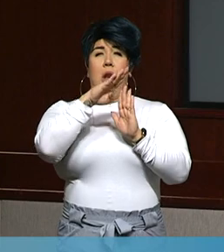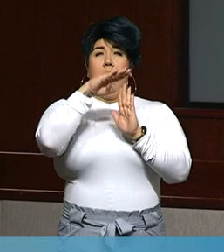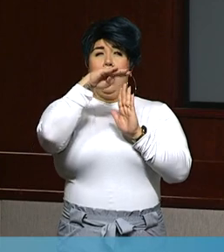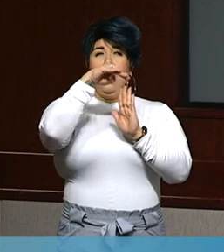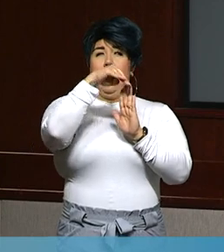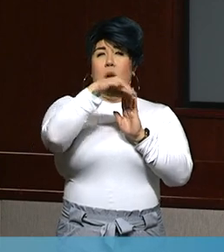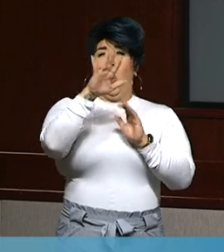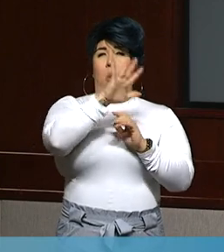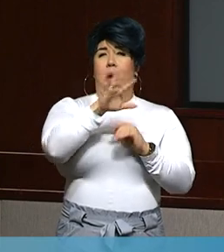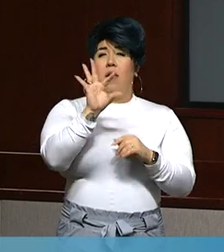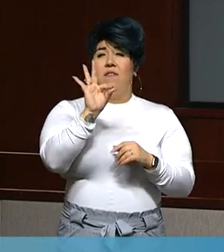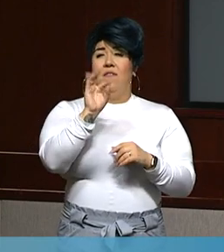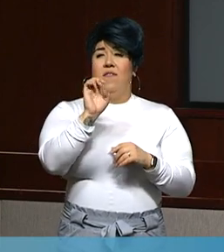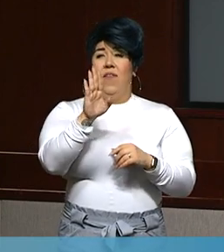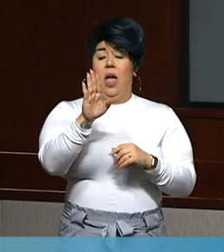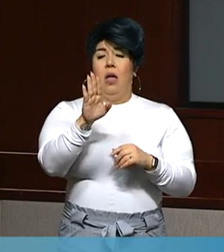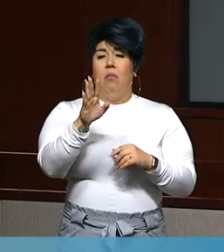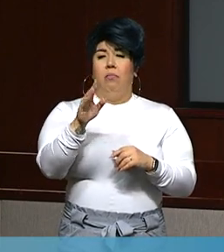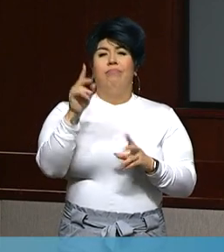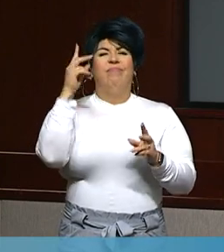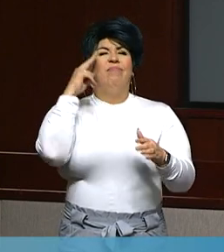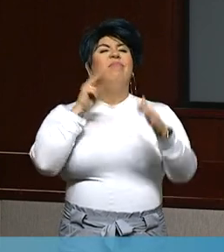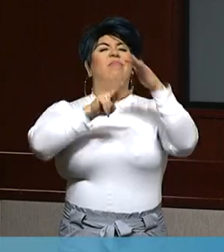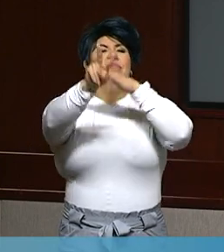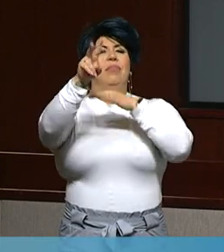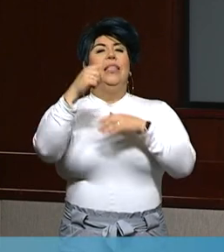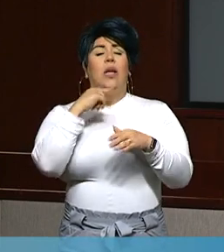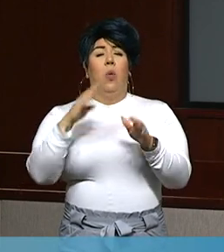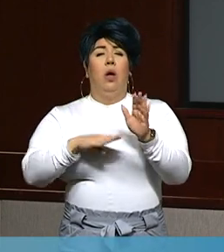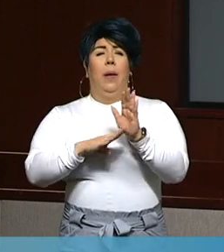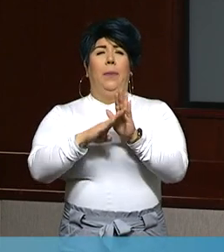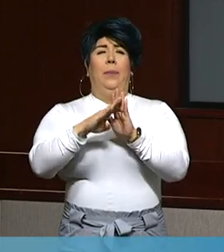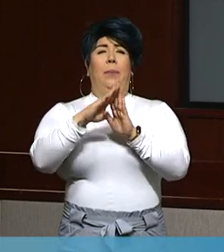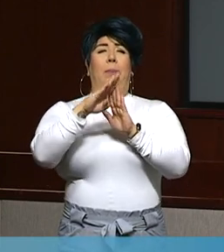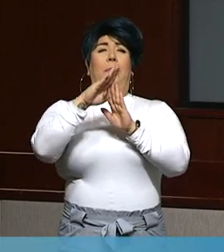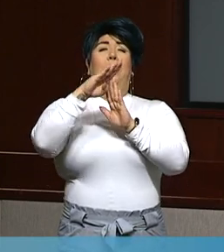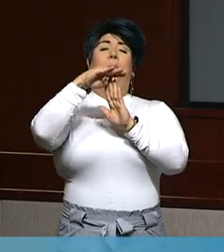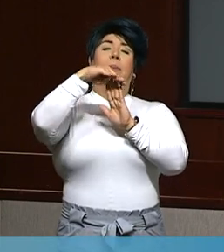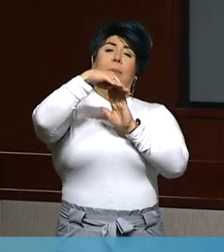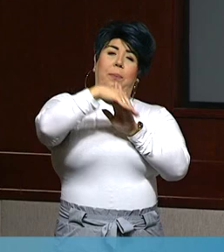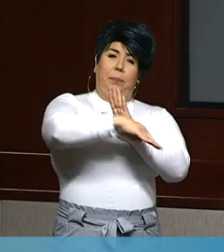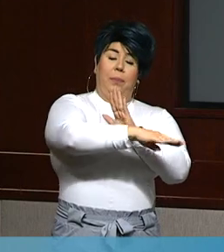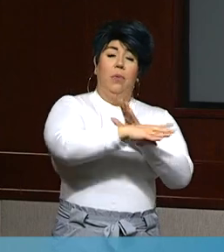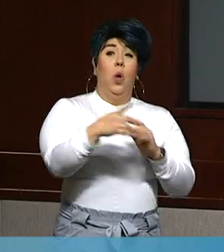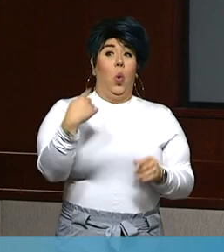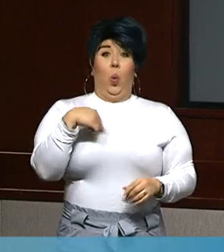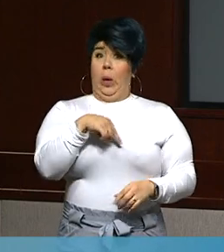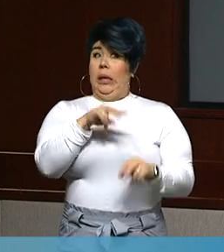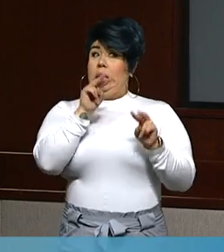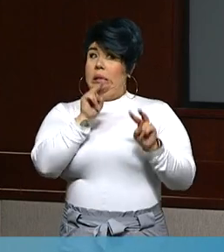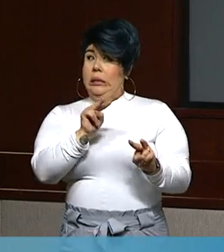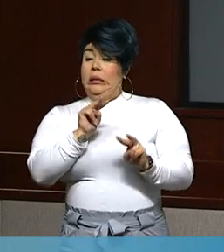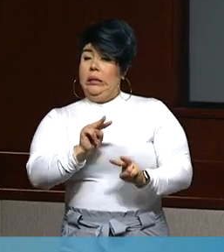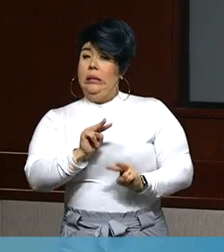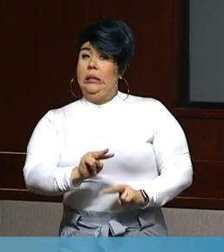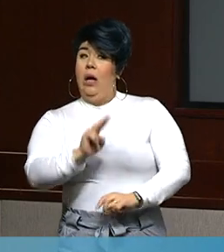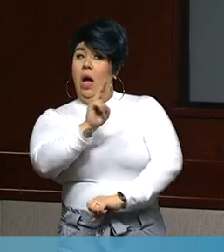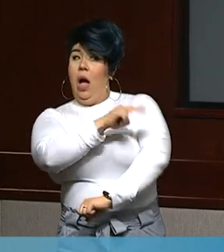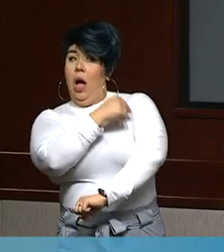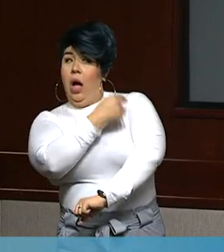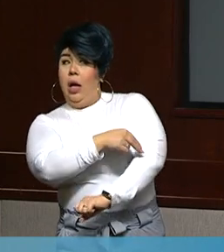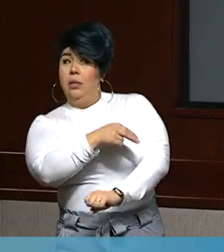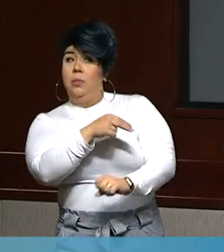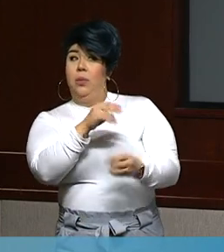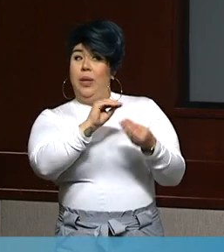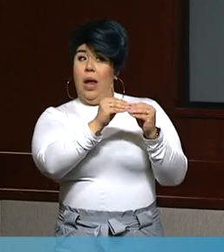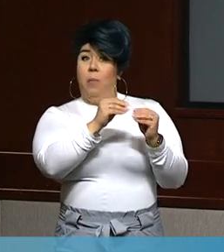in early February of us peaking out and then dropping back off. And we have been watching hospital capacity and aligning it with that